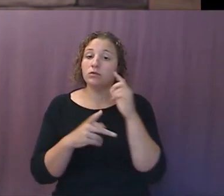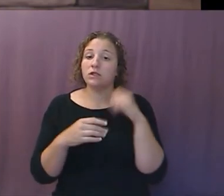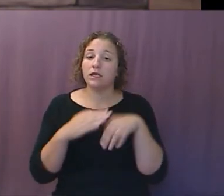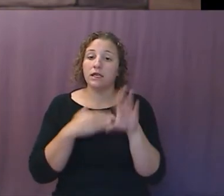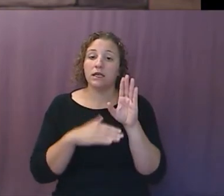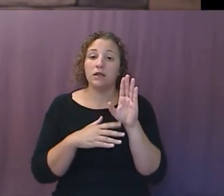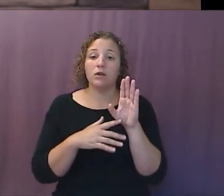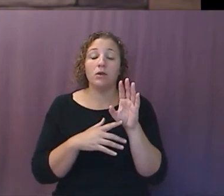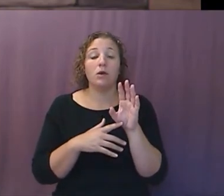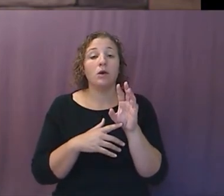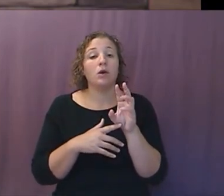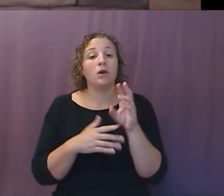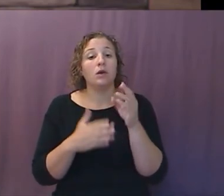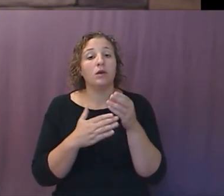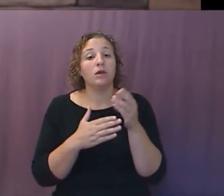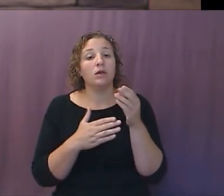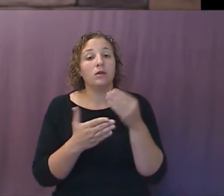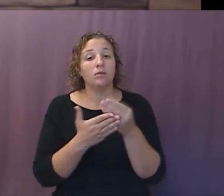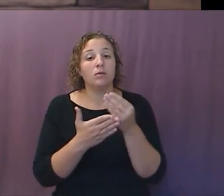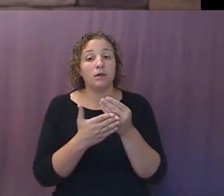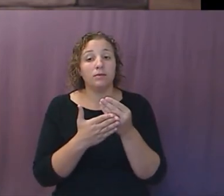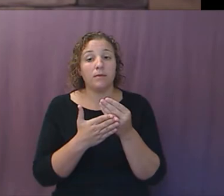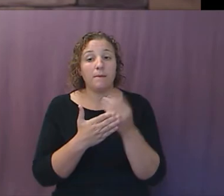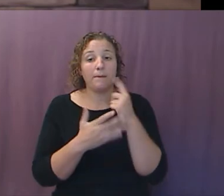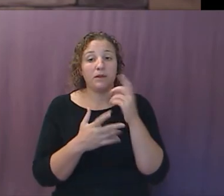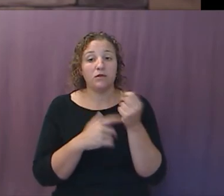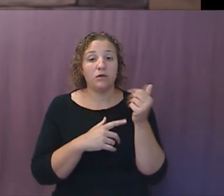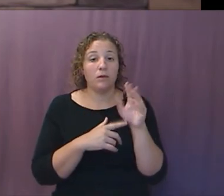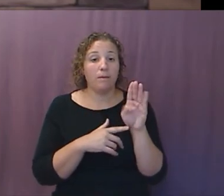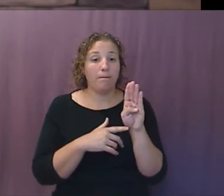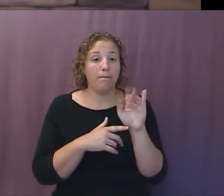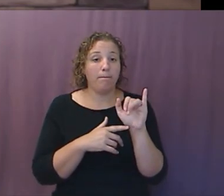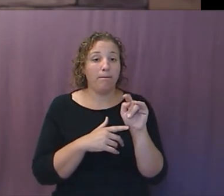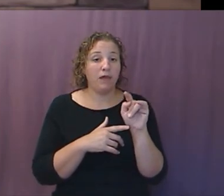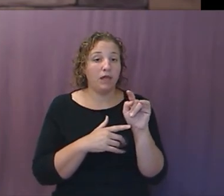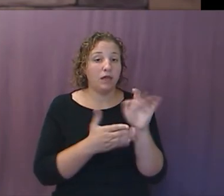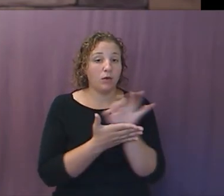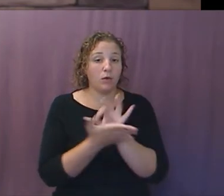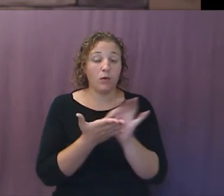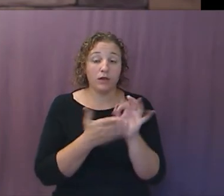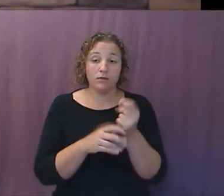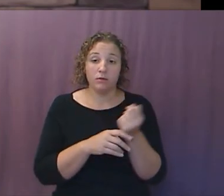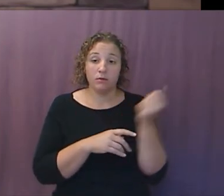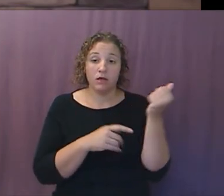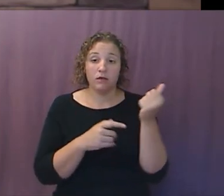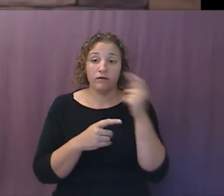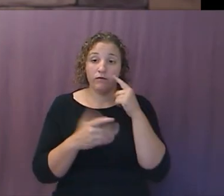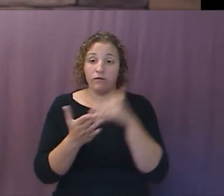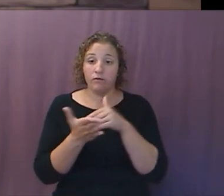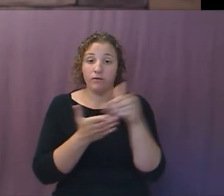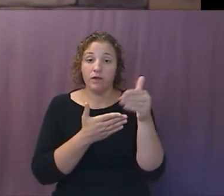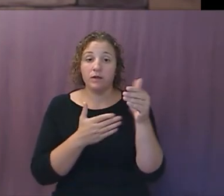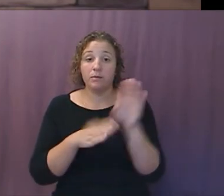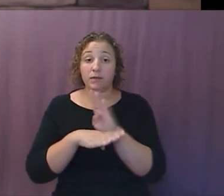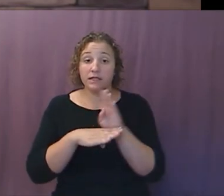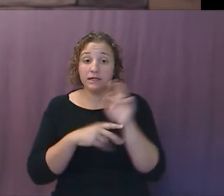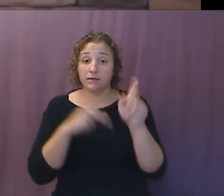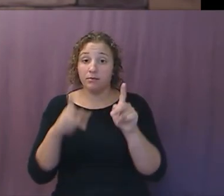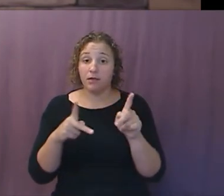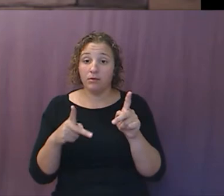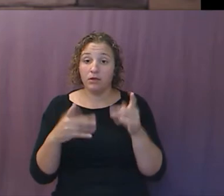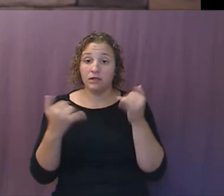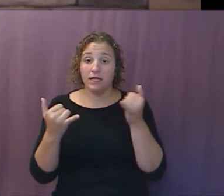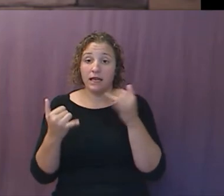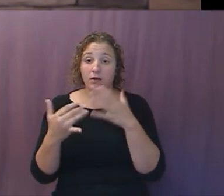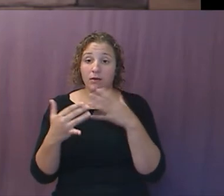out of the water and would generate an enthusiastic like from billions of businesses and people now and forever. Sincerely,